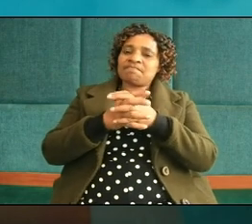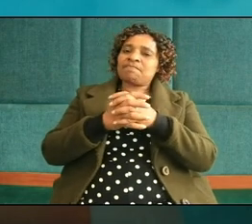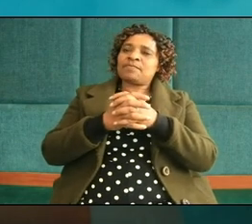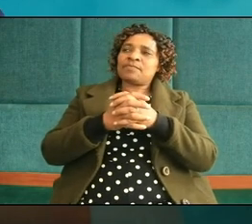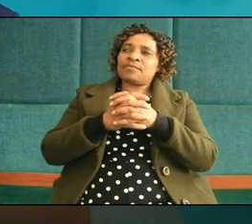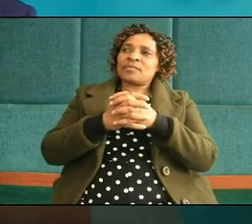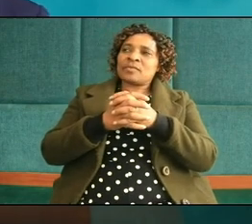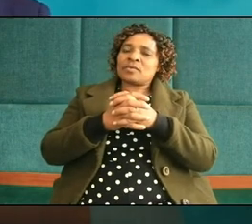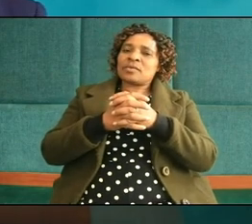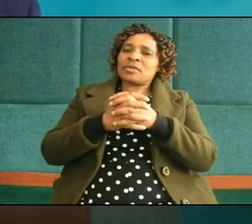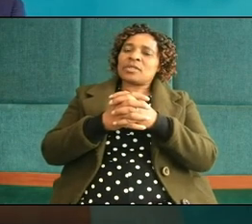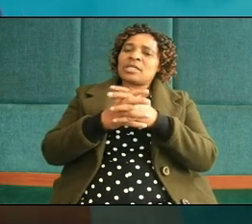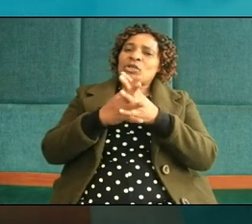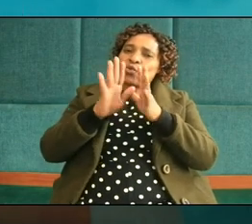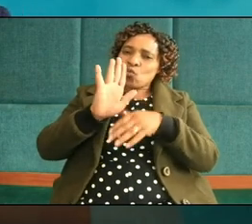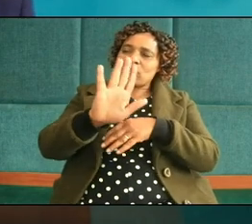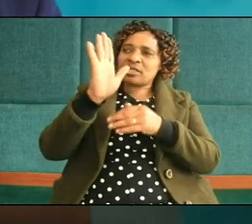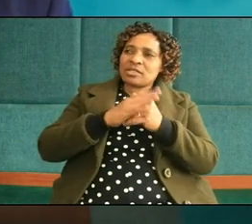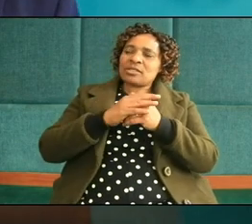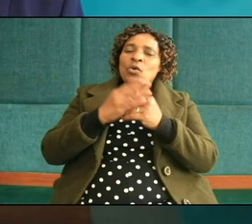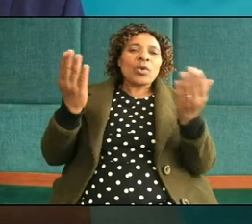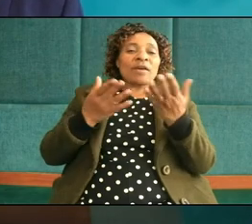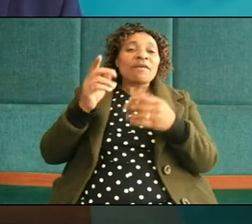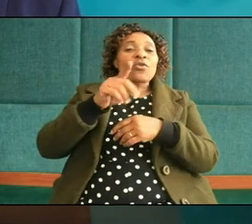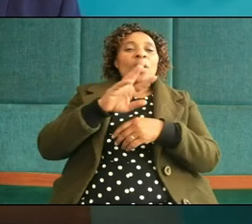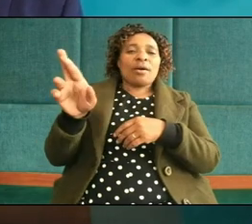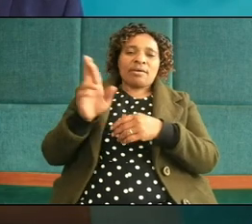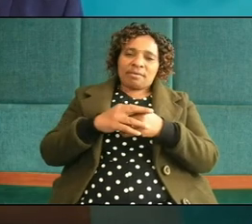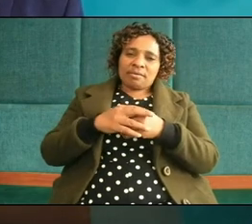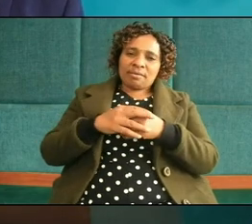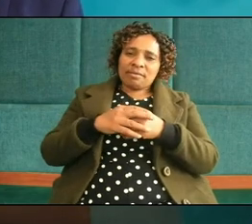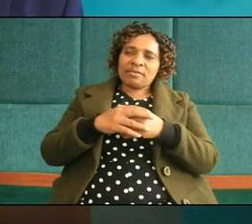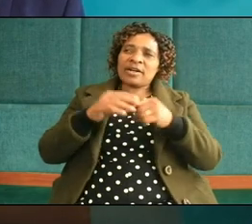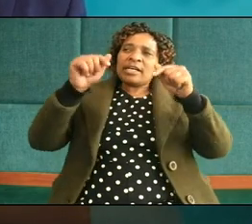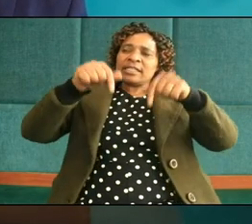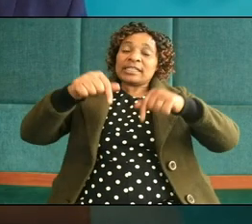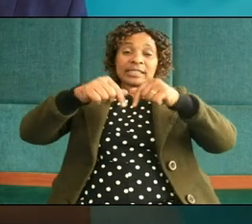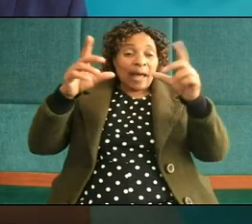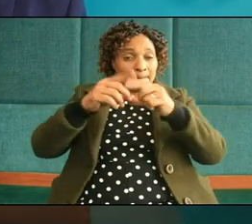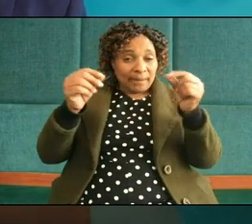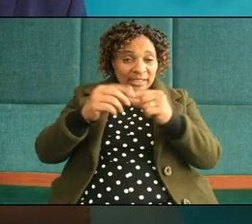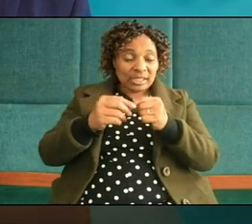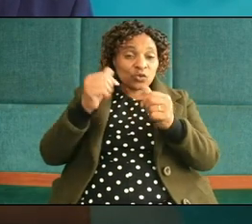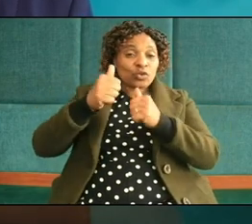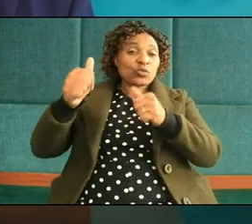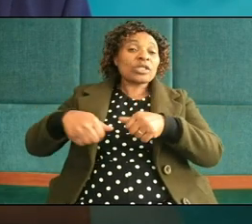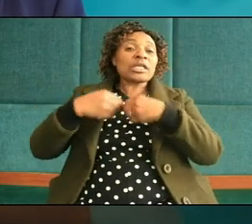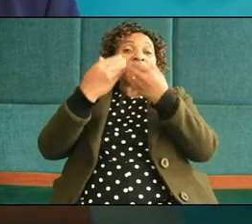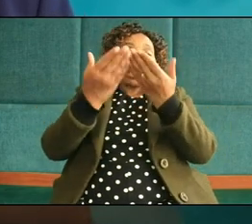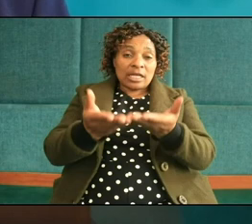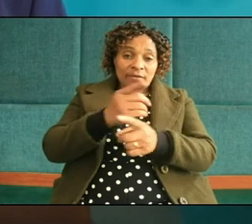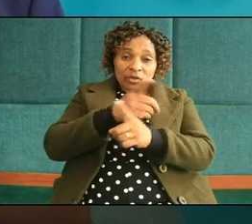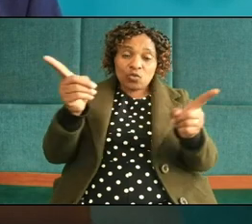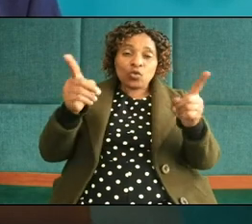our viewers wherever you are this is a message that comes to you today